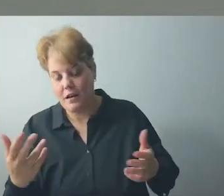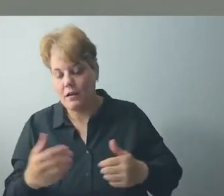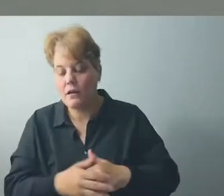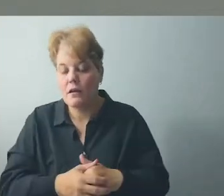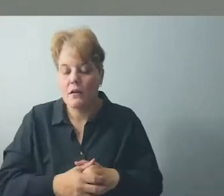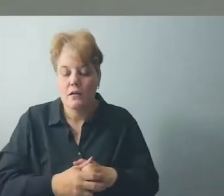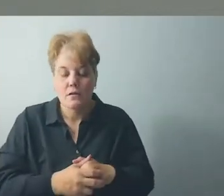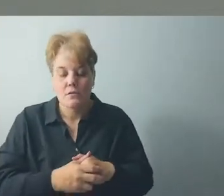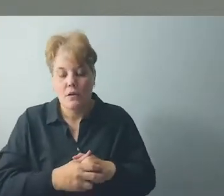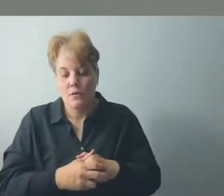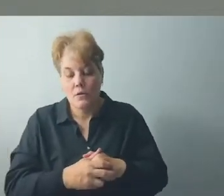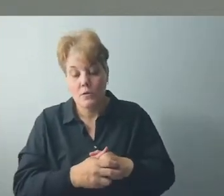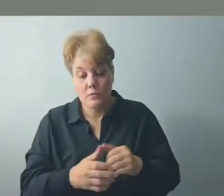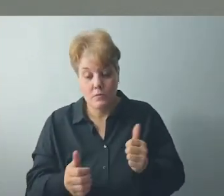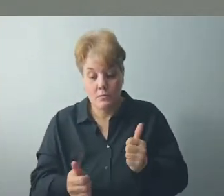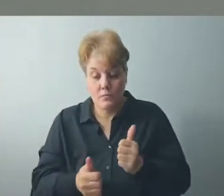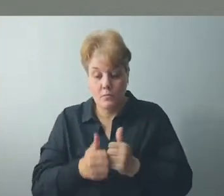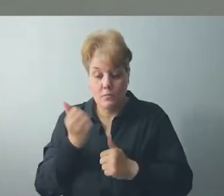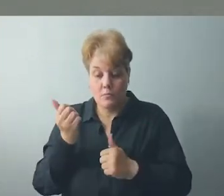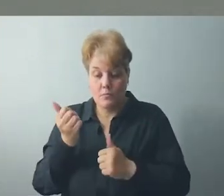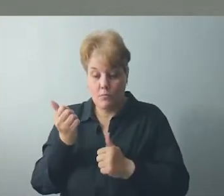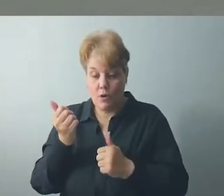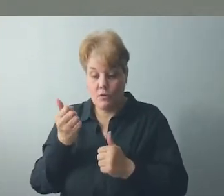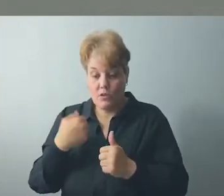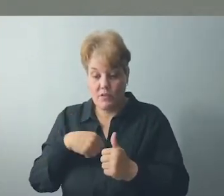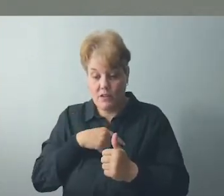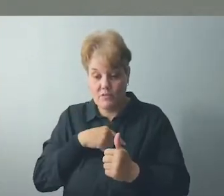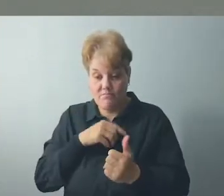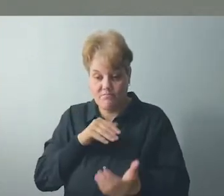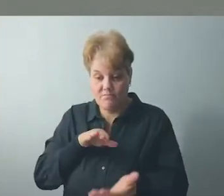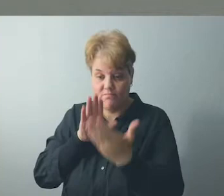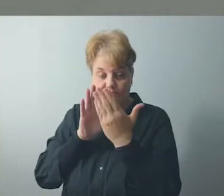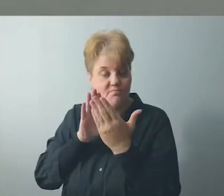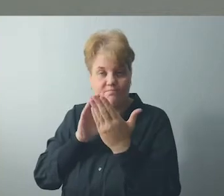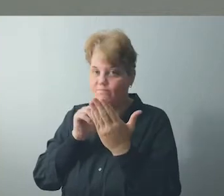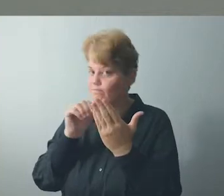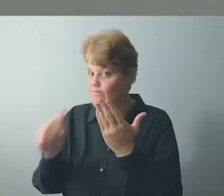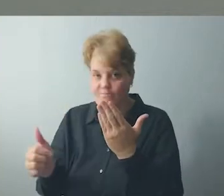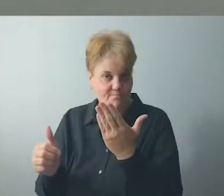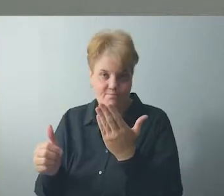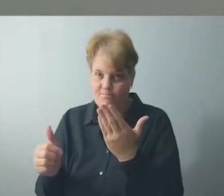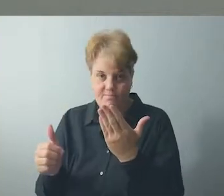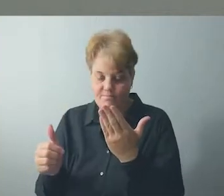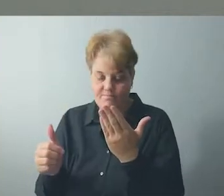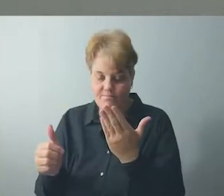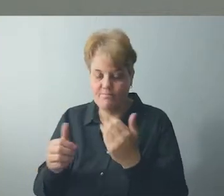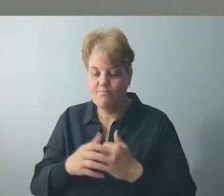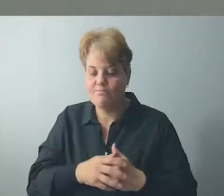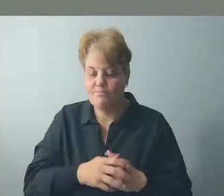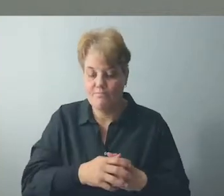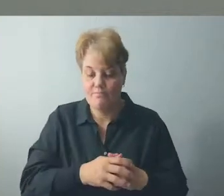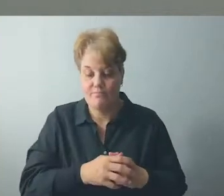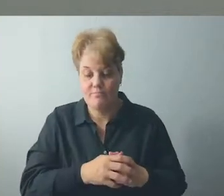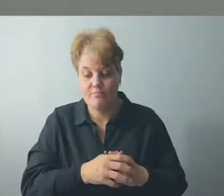responding, we don't listen. We're not present in the moment like we should be.